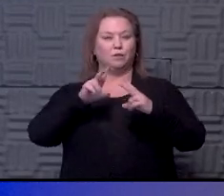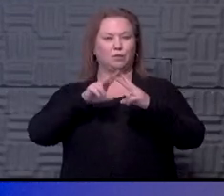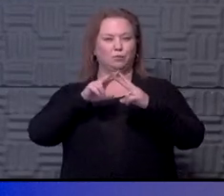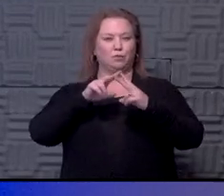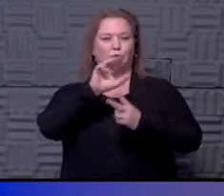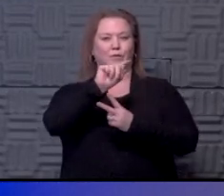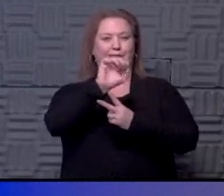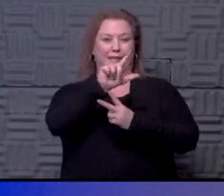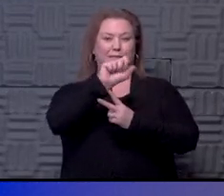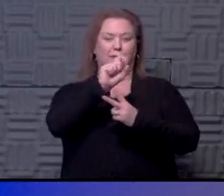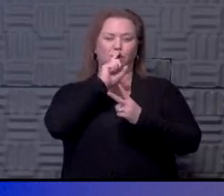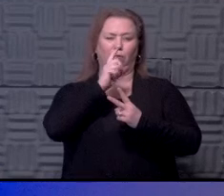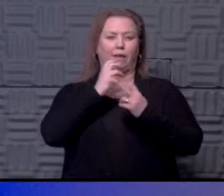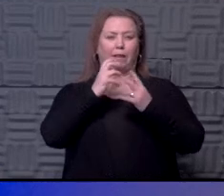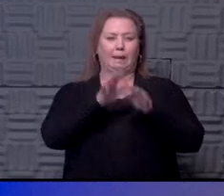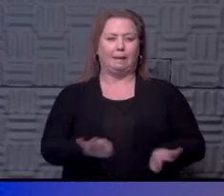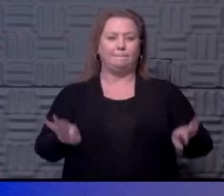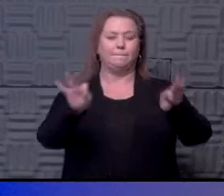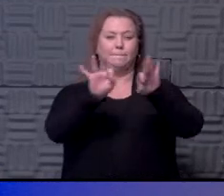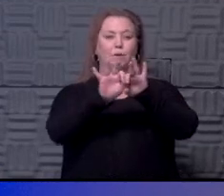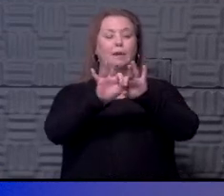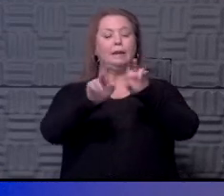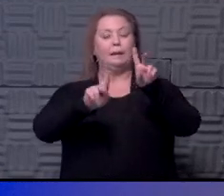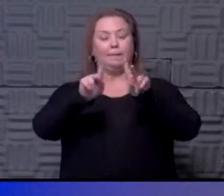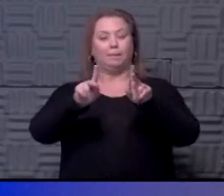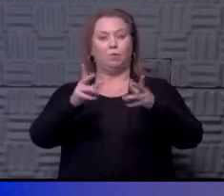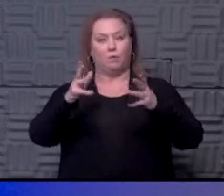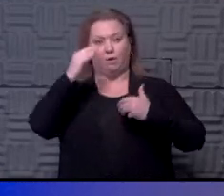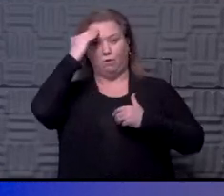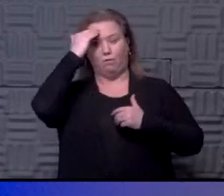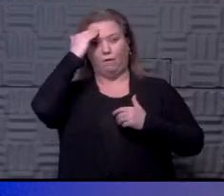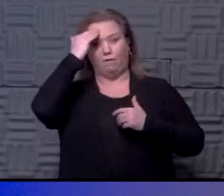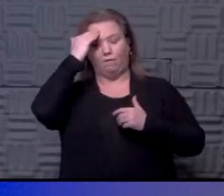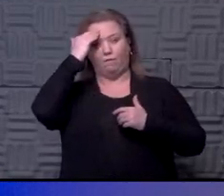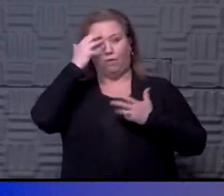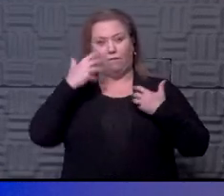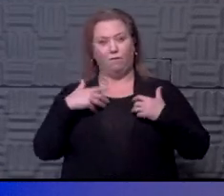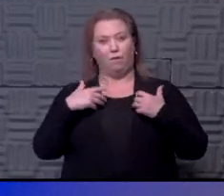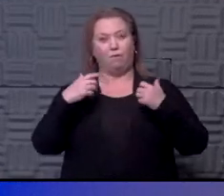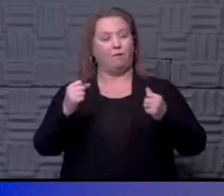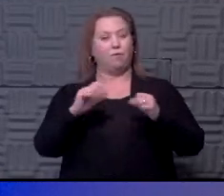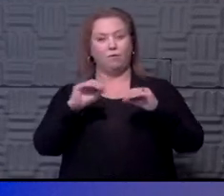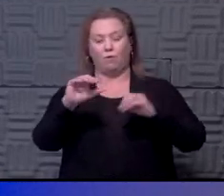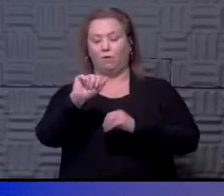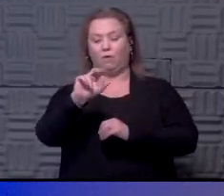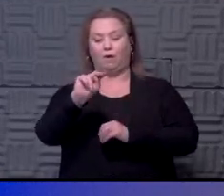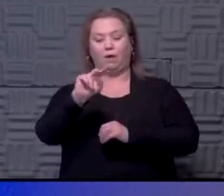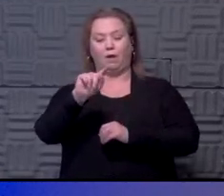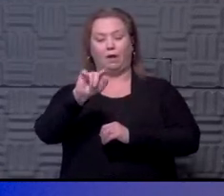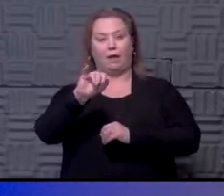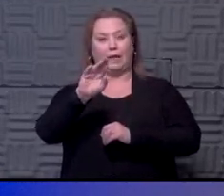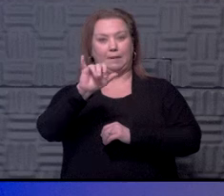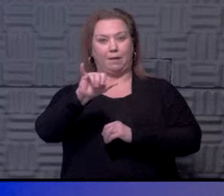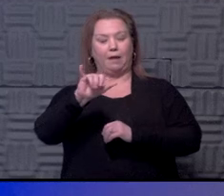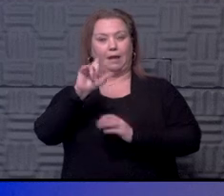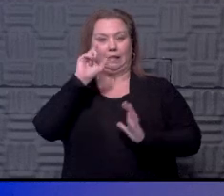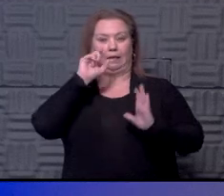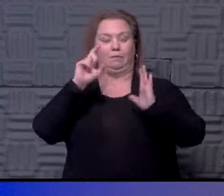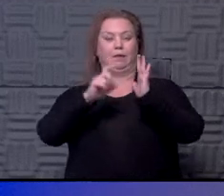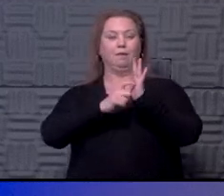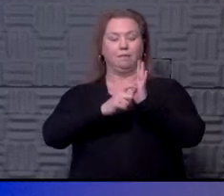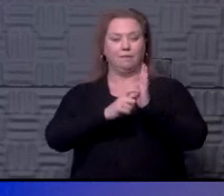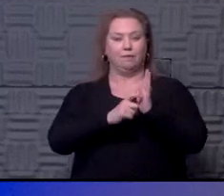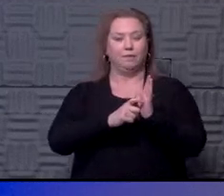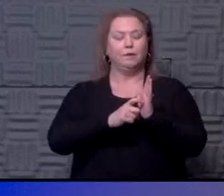arms. T cells are extremely important. We know that even people who have recovered and have no antibodies that are detectable